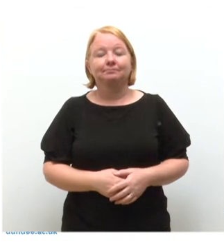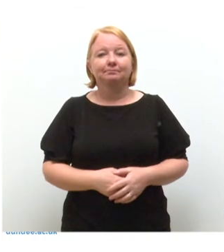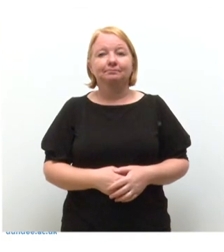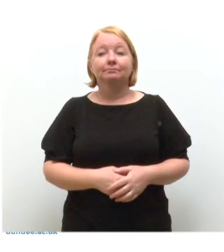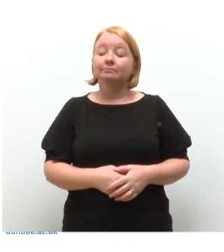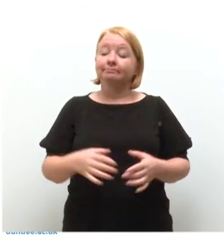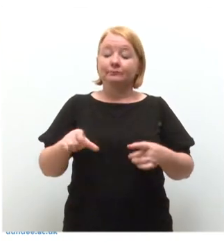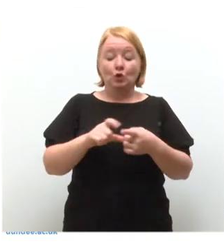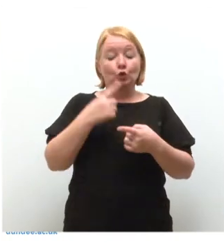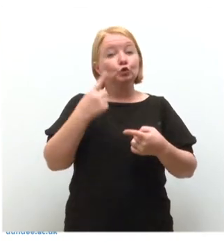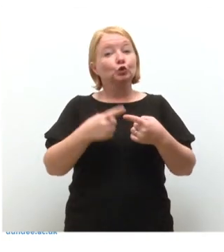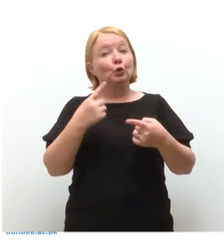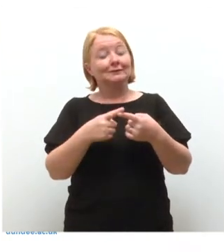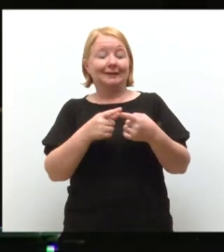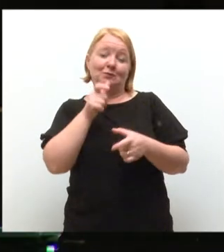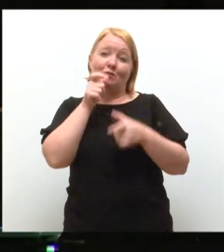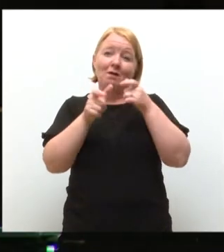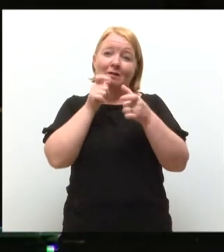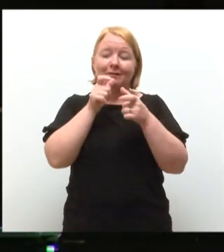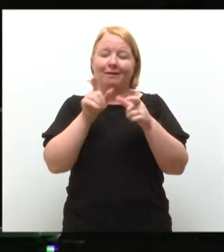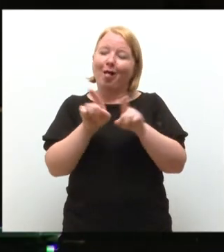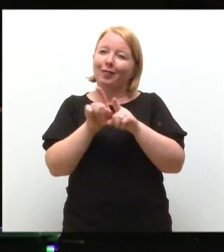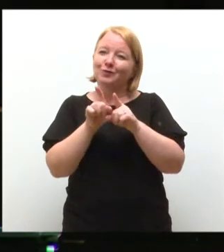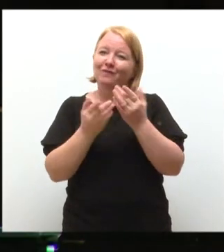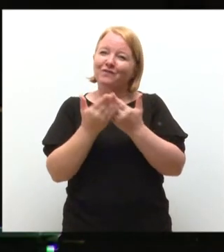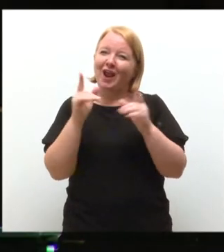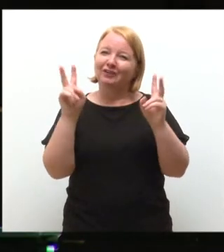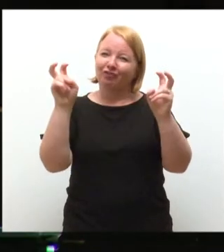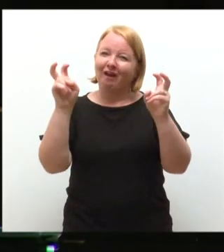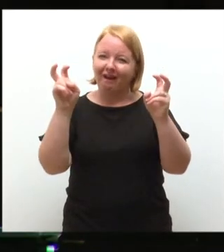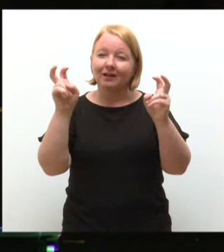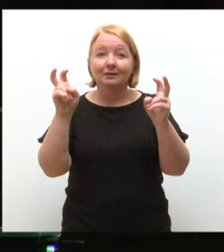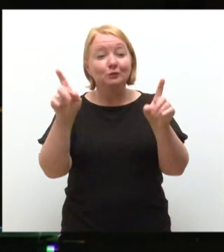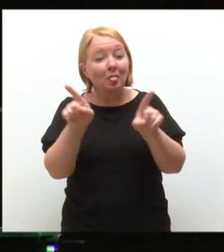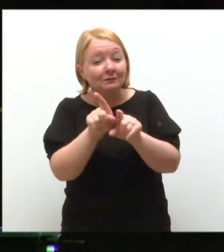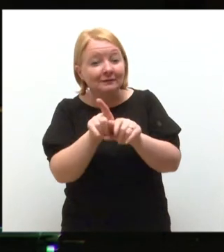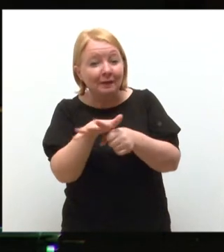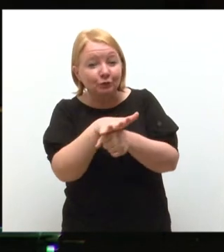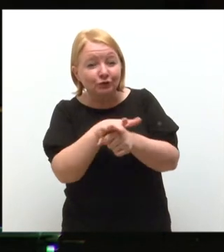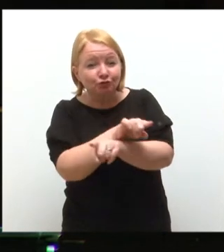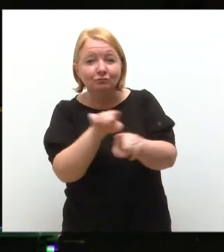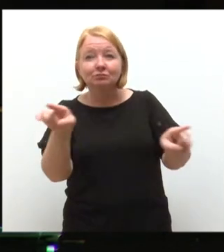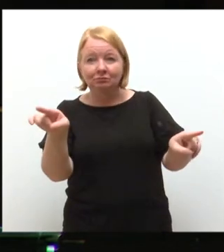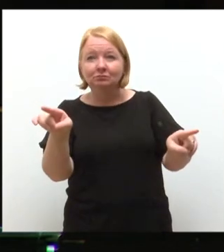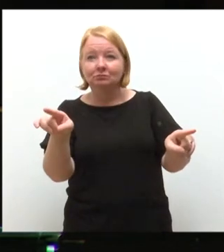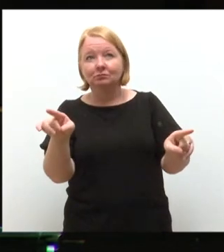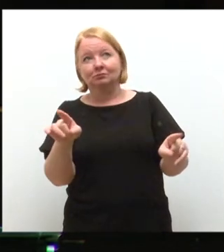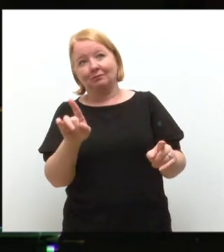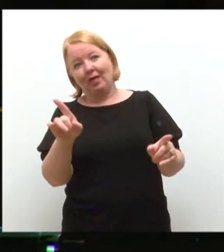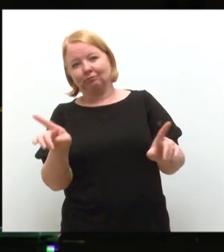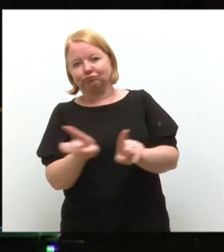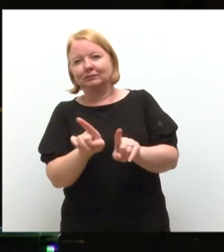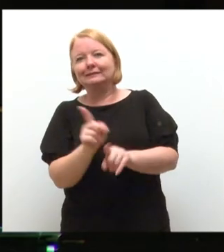In Dundee terms, she is also a fresher, so she is in much the same position as you in that respect.